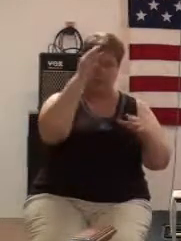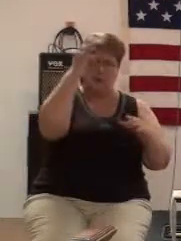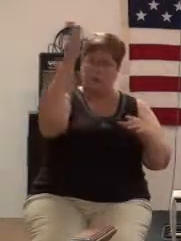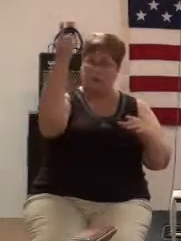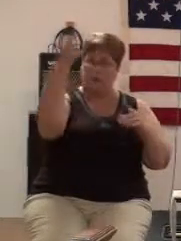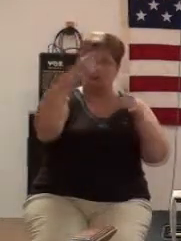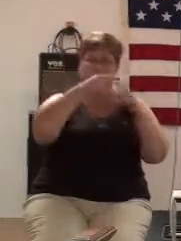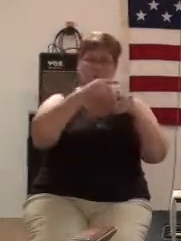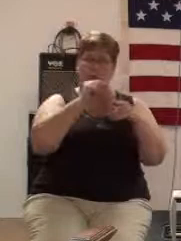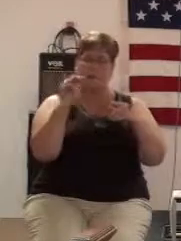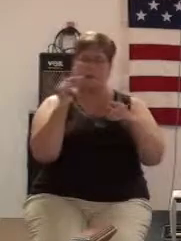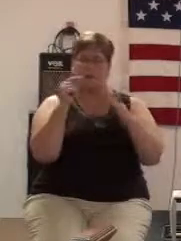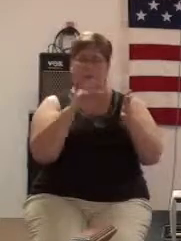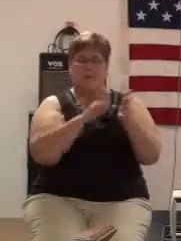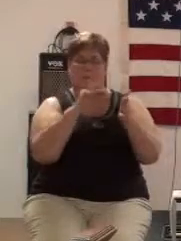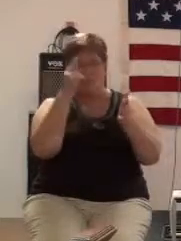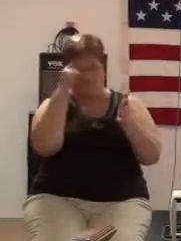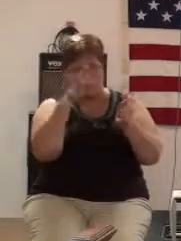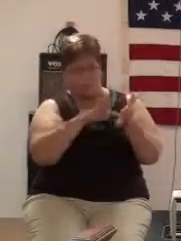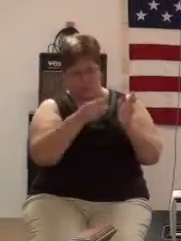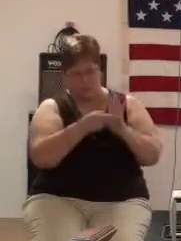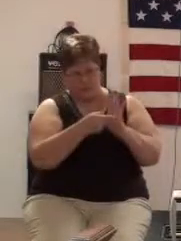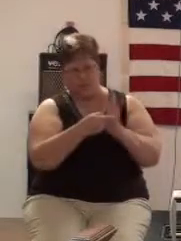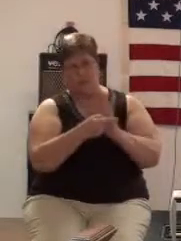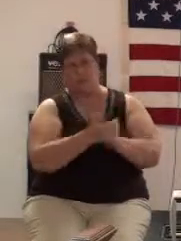had he not went to world